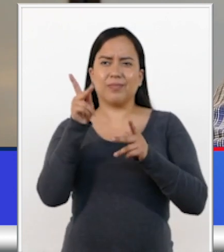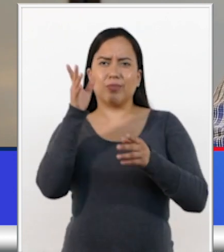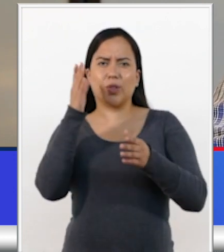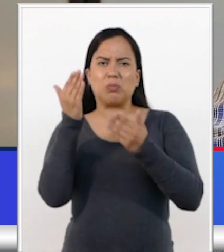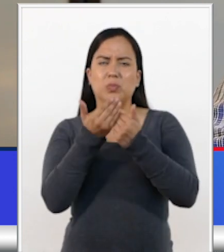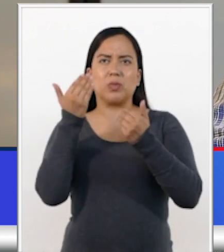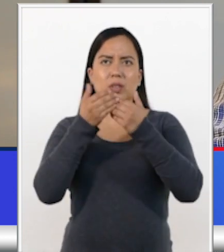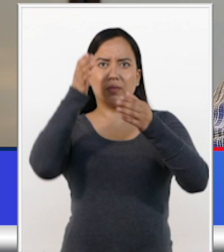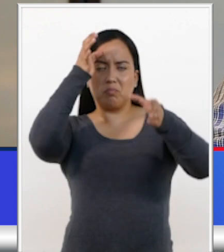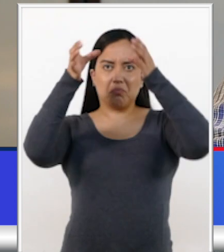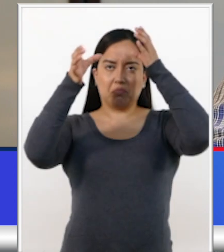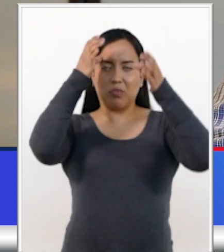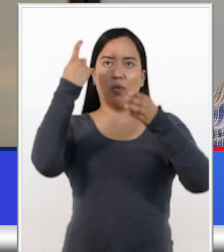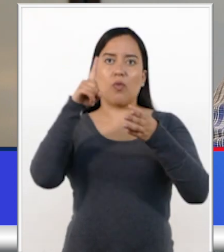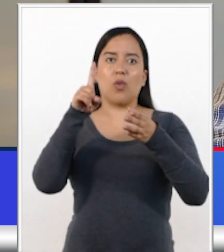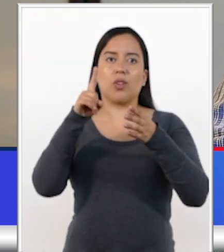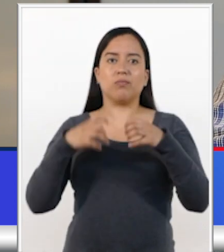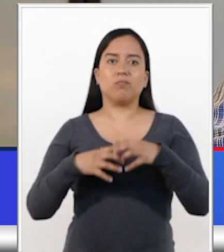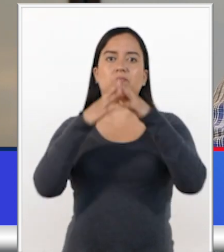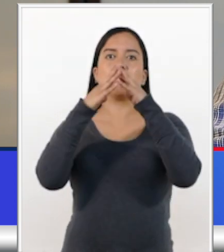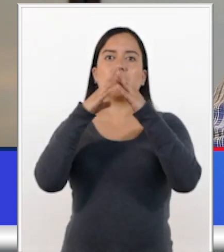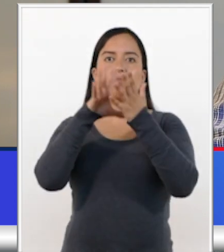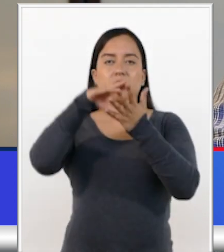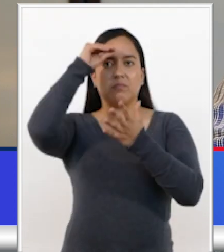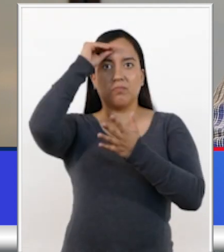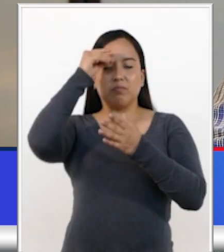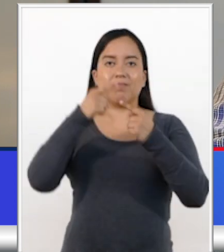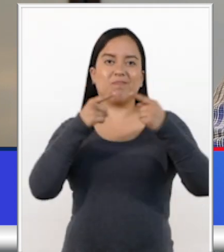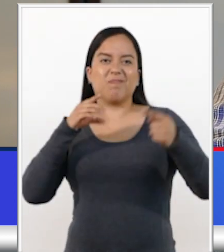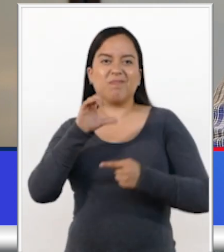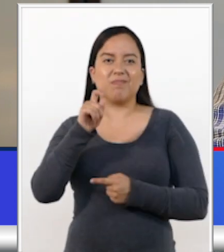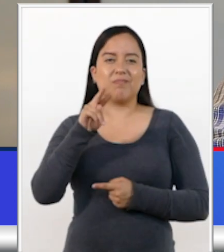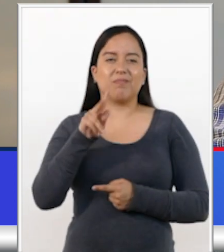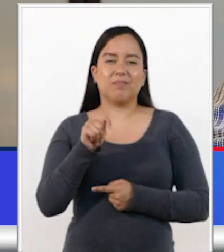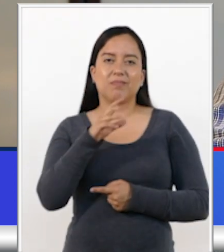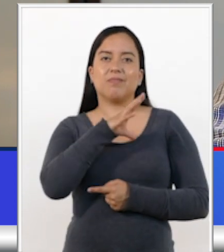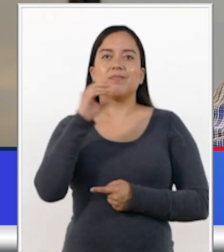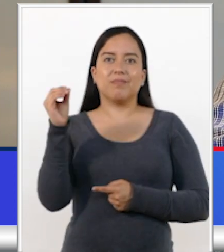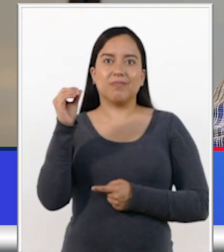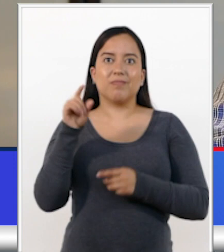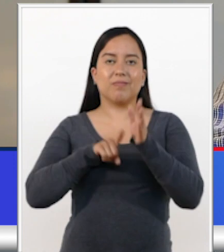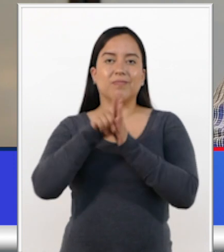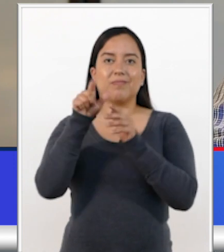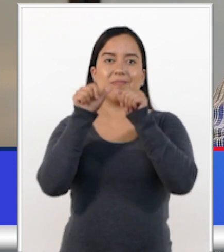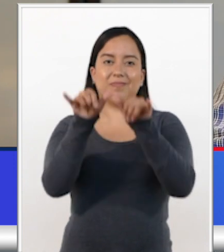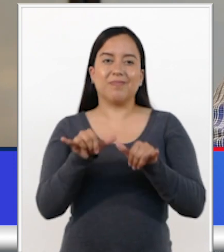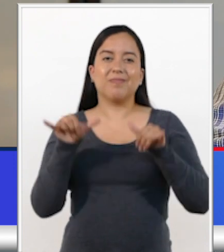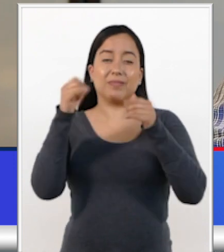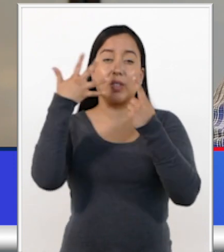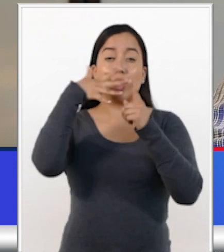knowledge to develop the e-learning course on Anti-Corruption and Sustainable Development, Building